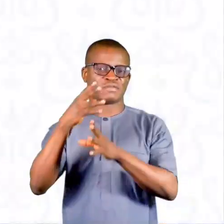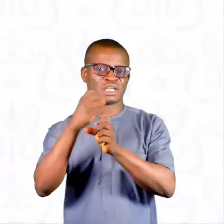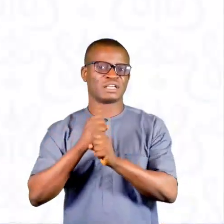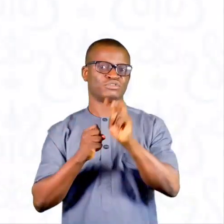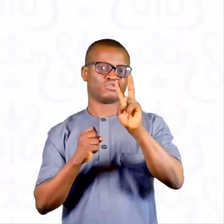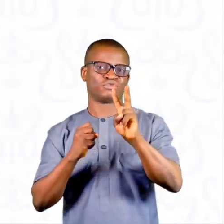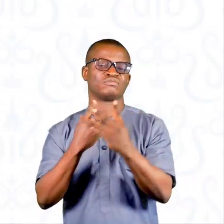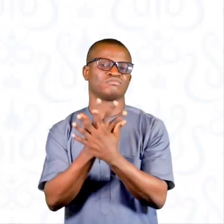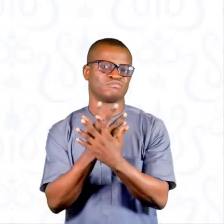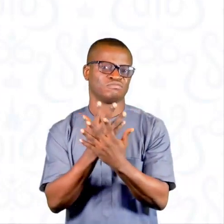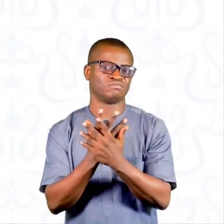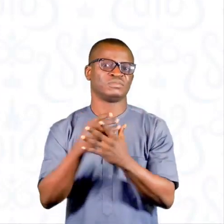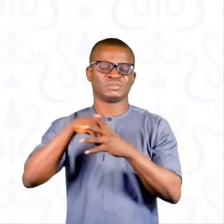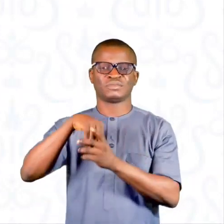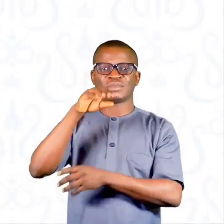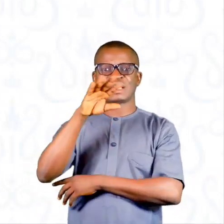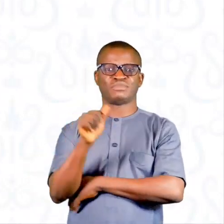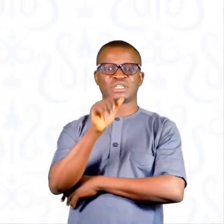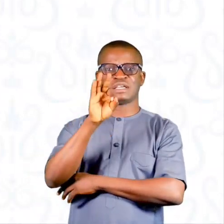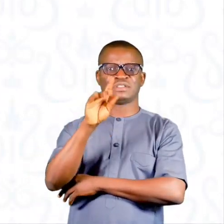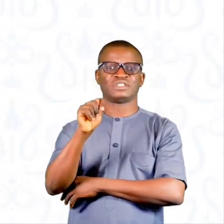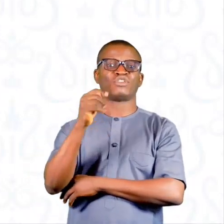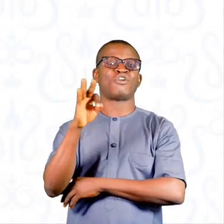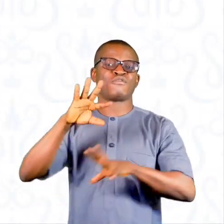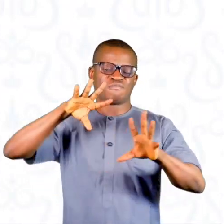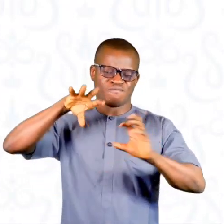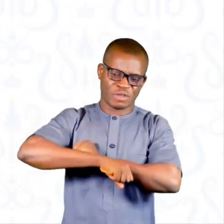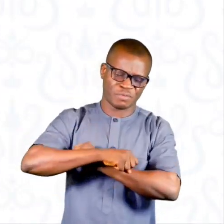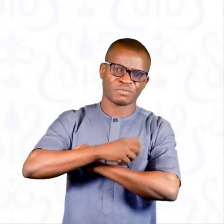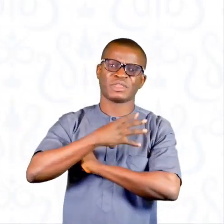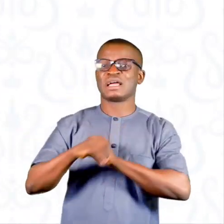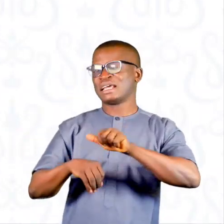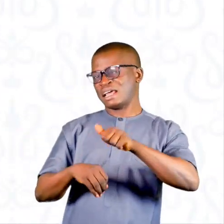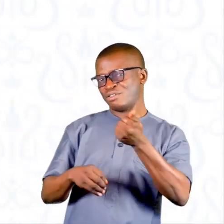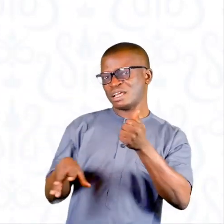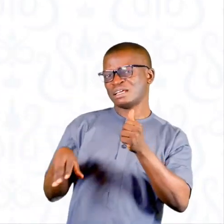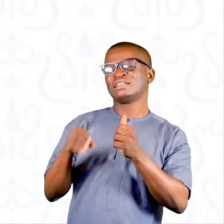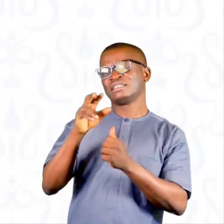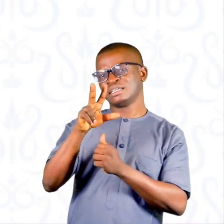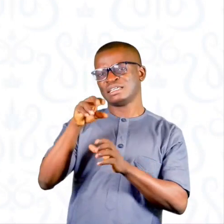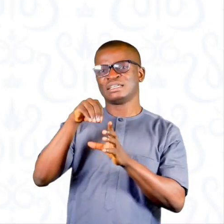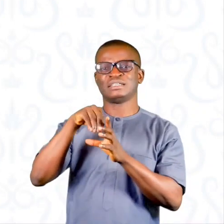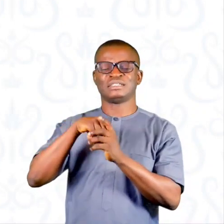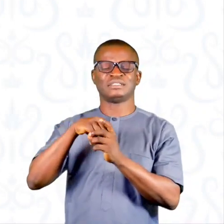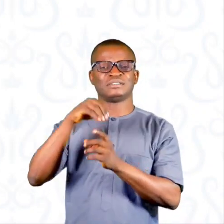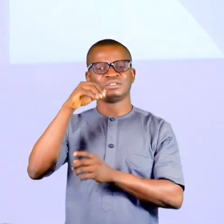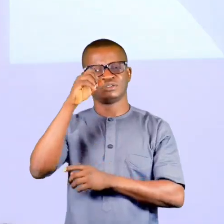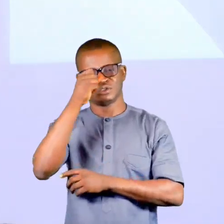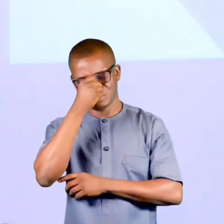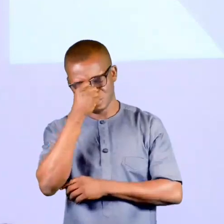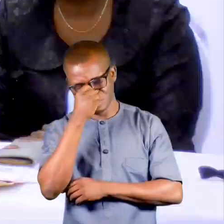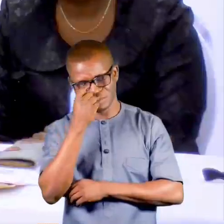have secured two convictions in the FCT of rape and we have secured additional three convictions again in Sokoto.